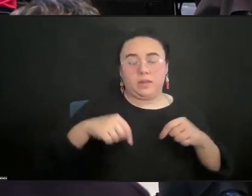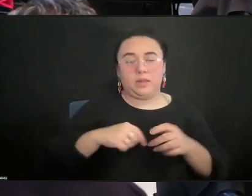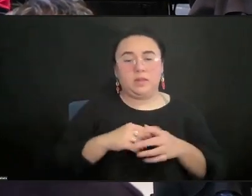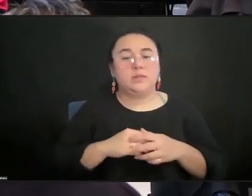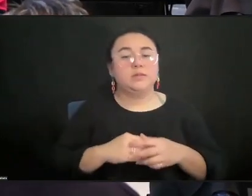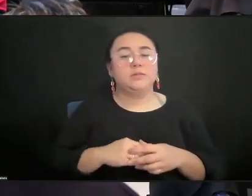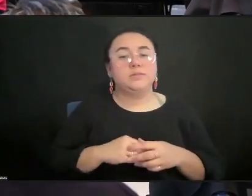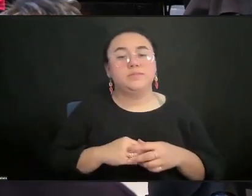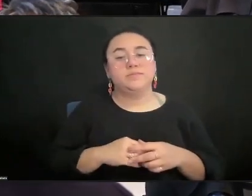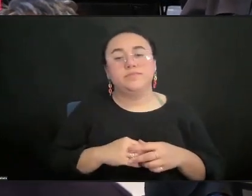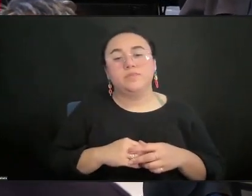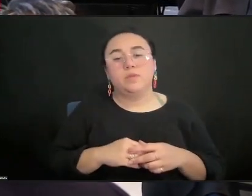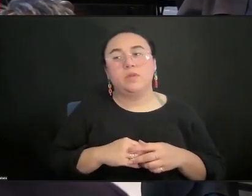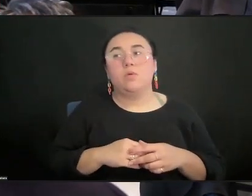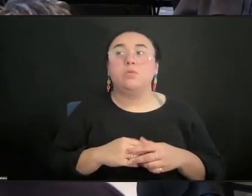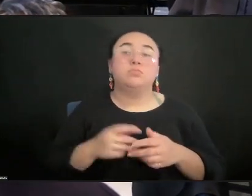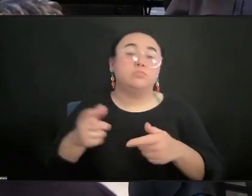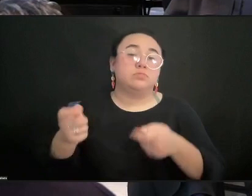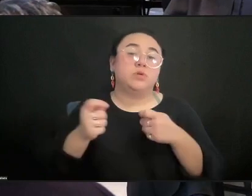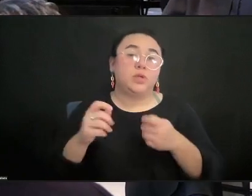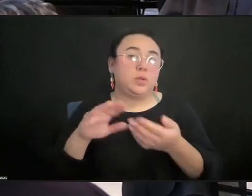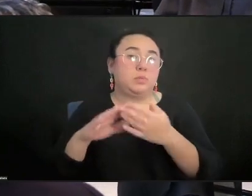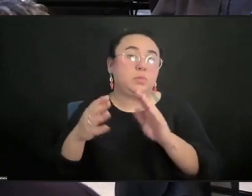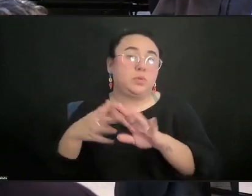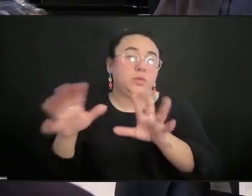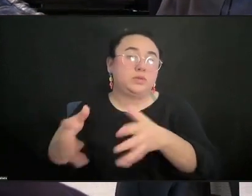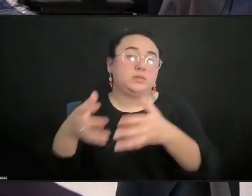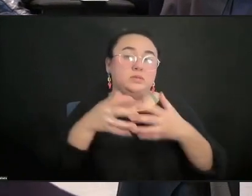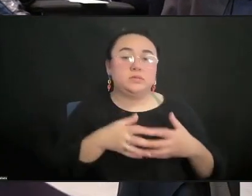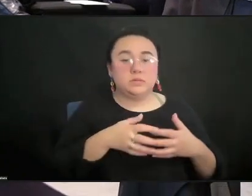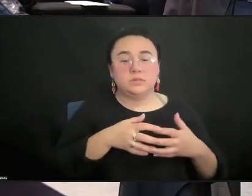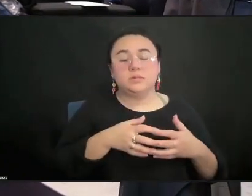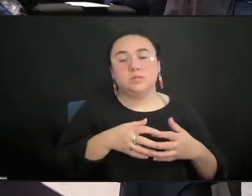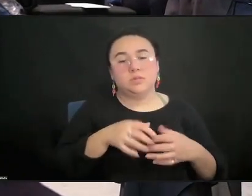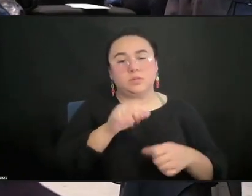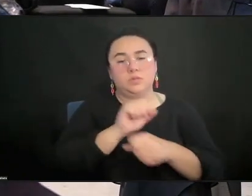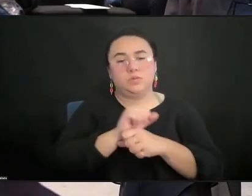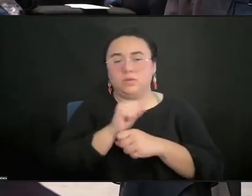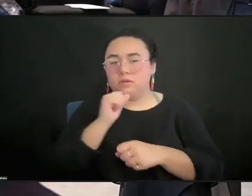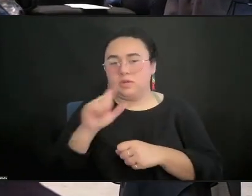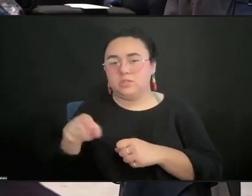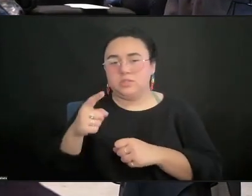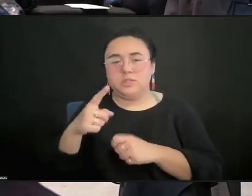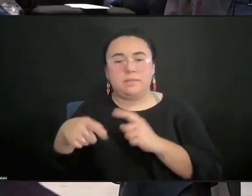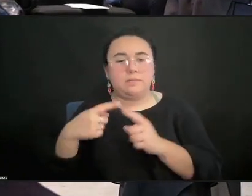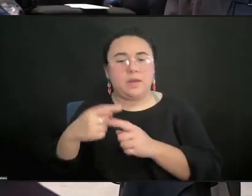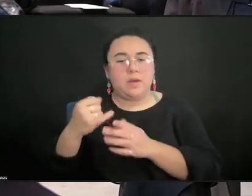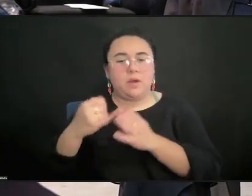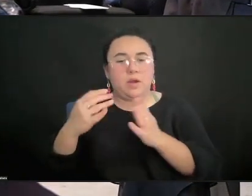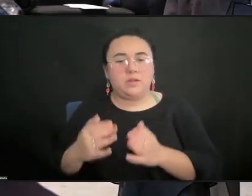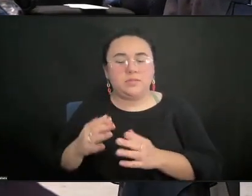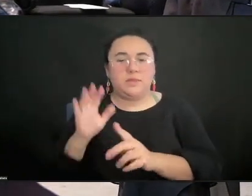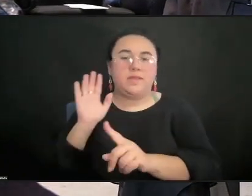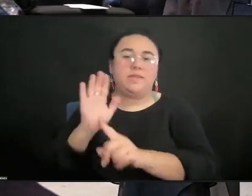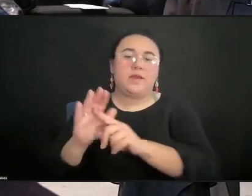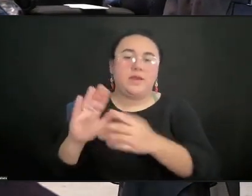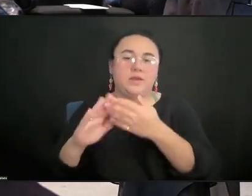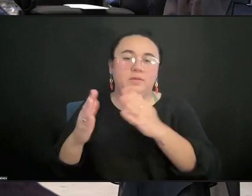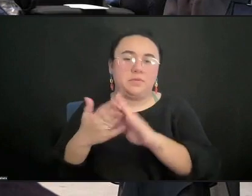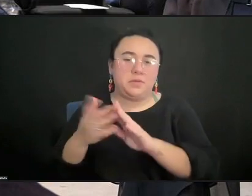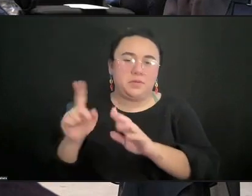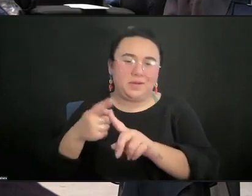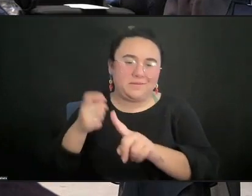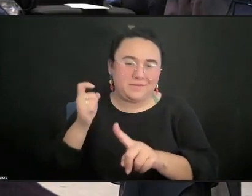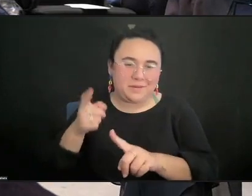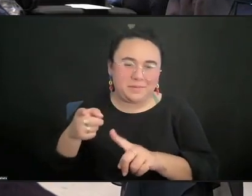or communities, because a lot of the work is not just about artists. It's also about the communities that they are coming from and